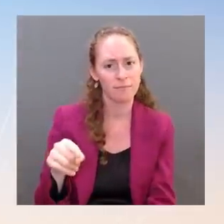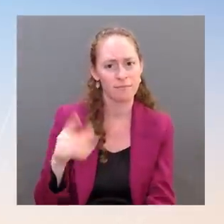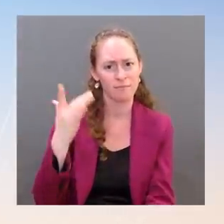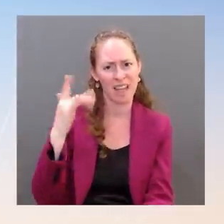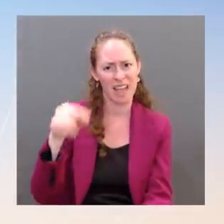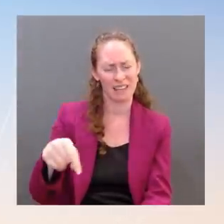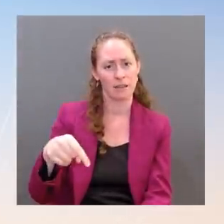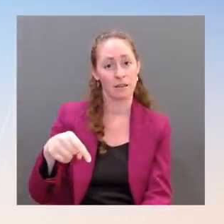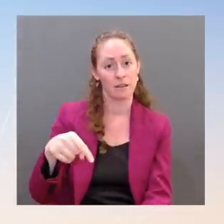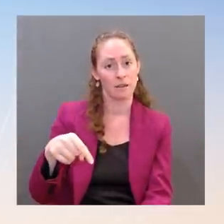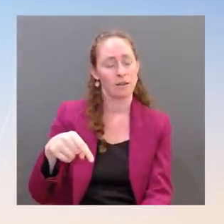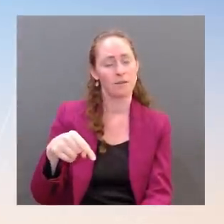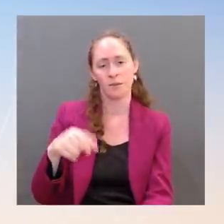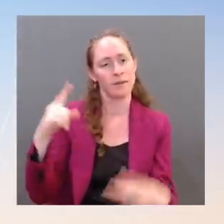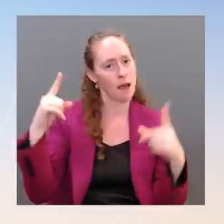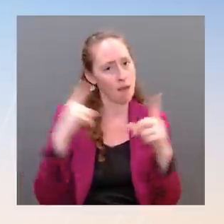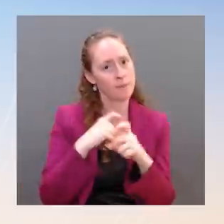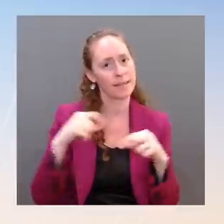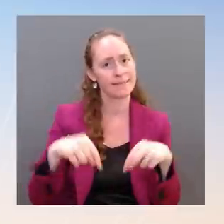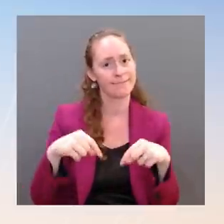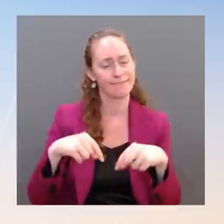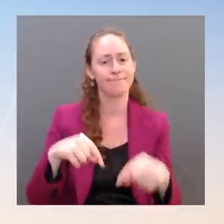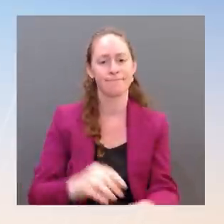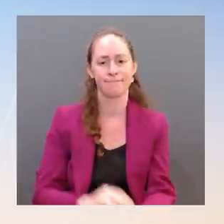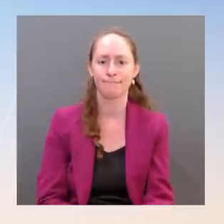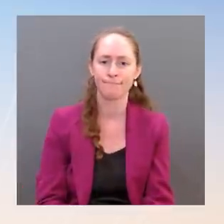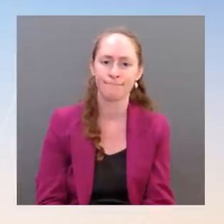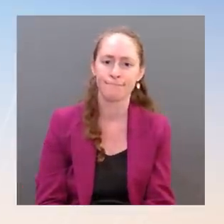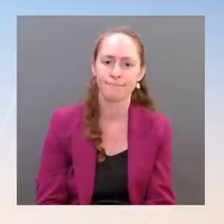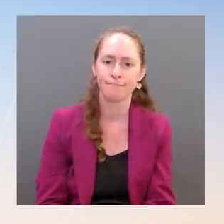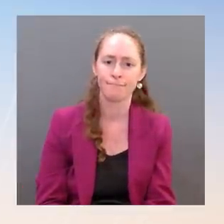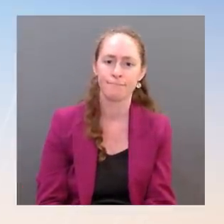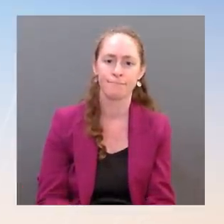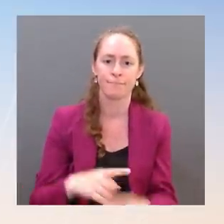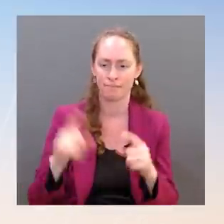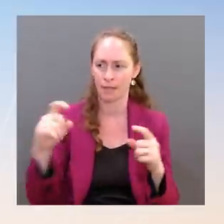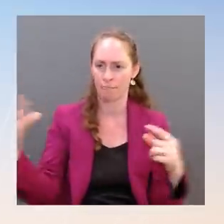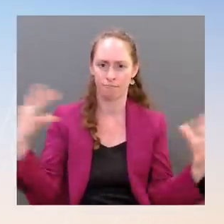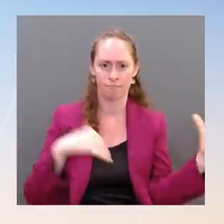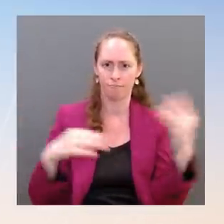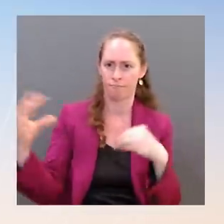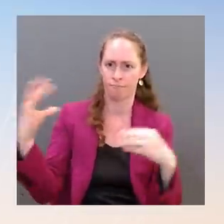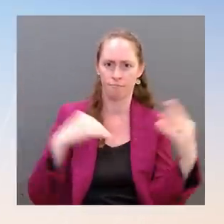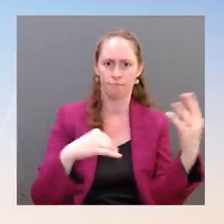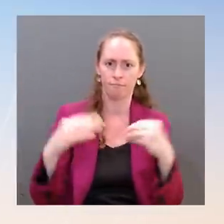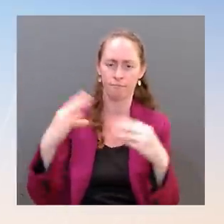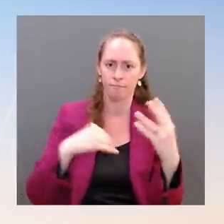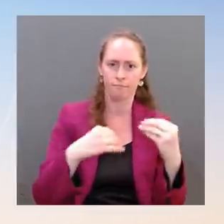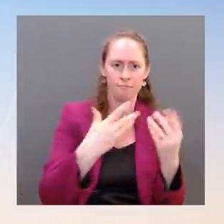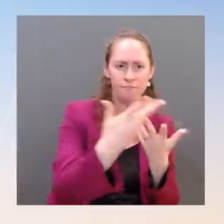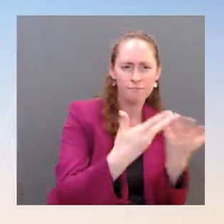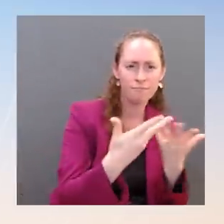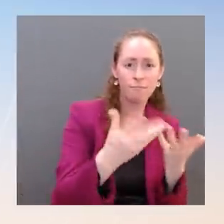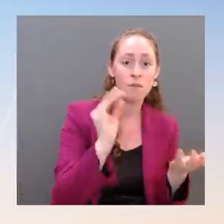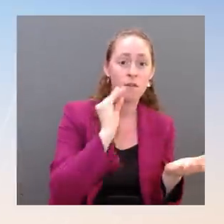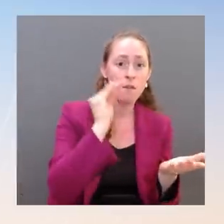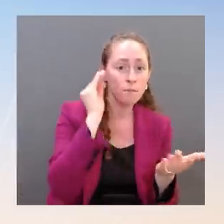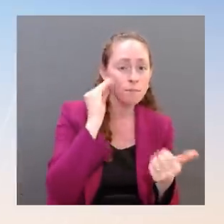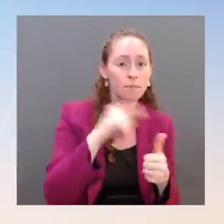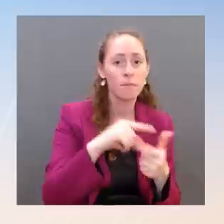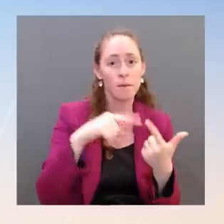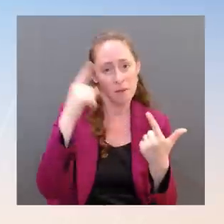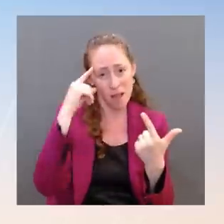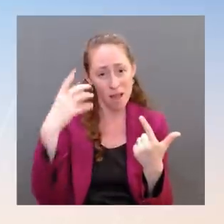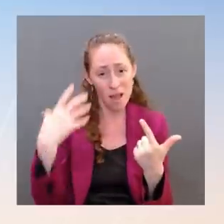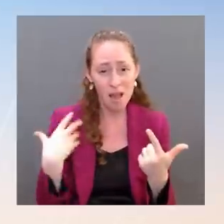multidisciplinary approach. And we're talking about housing, mental health, community support, all of the things, apprenticeship, all of the